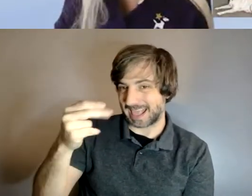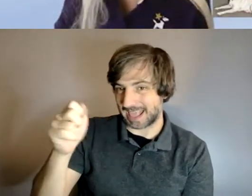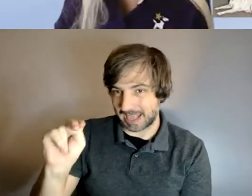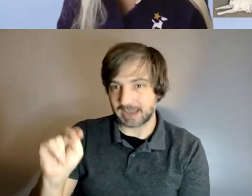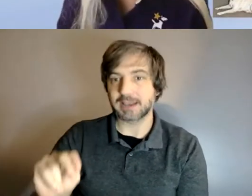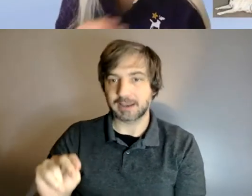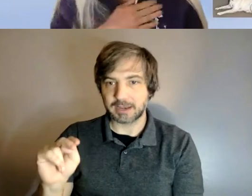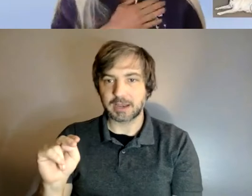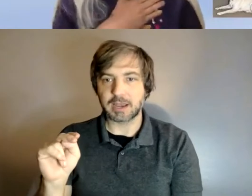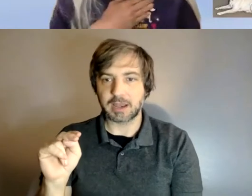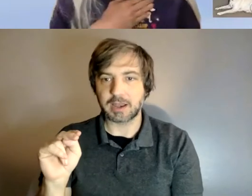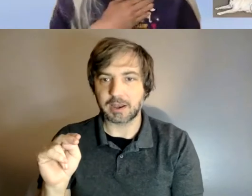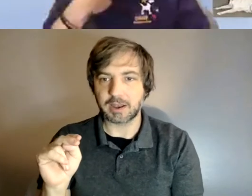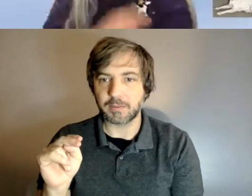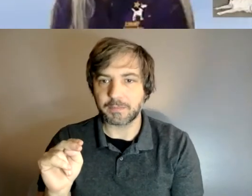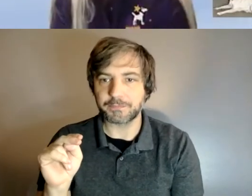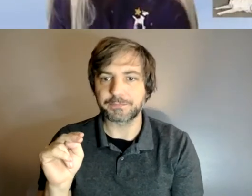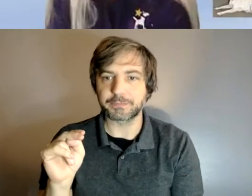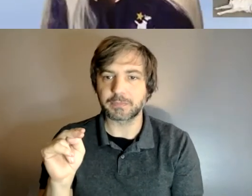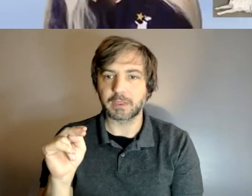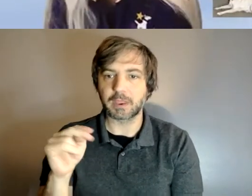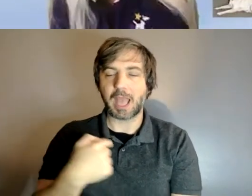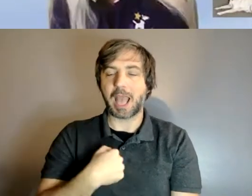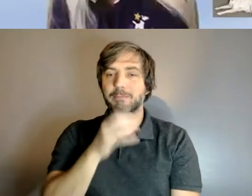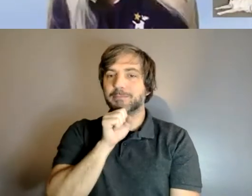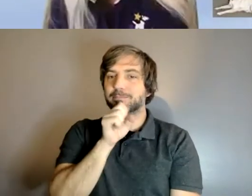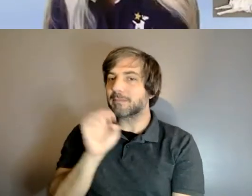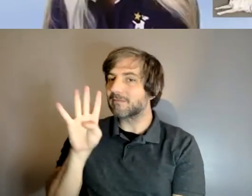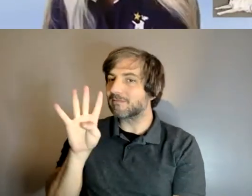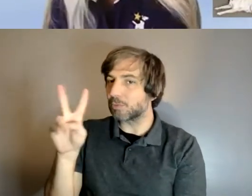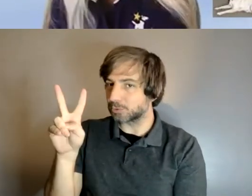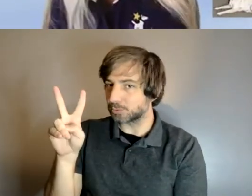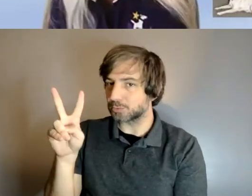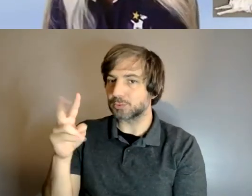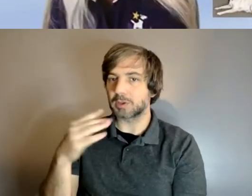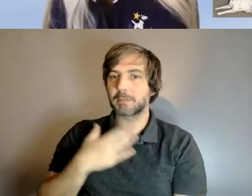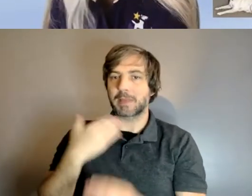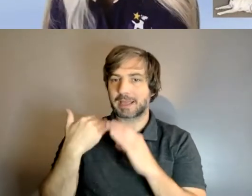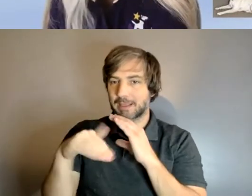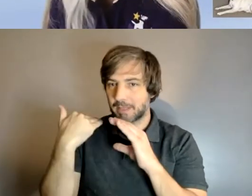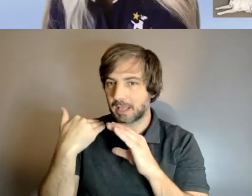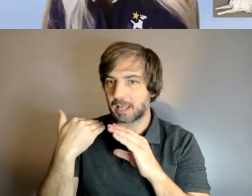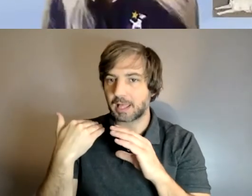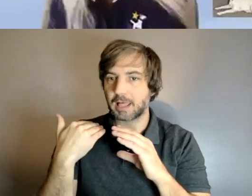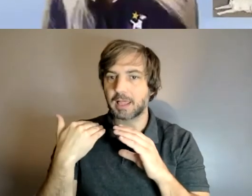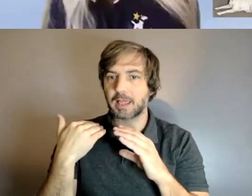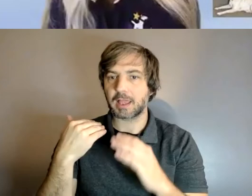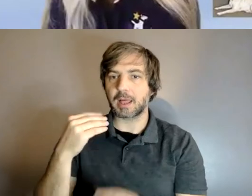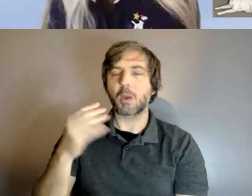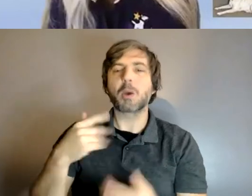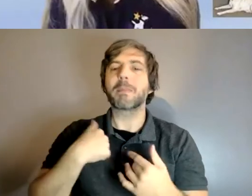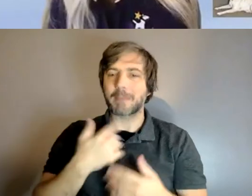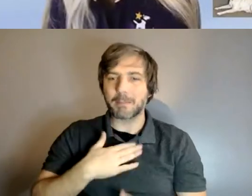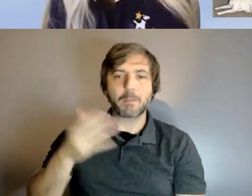follow the previous lead i'm 42 years old female uh brown hair